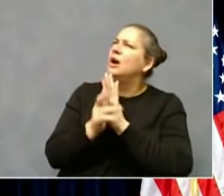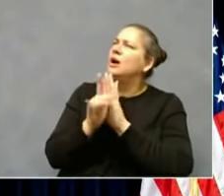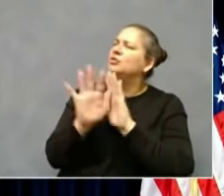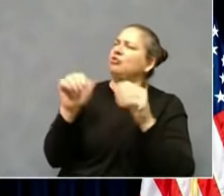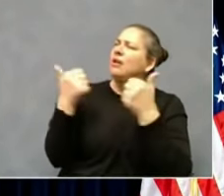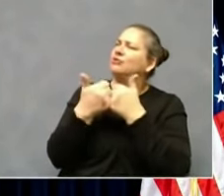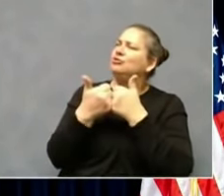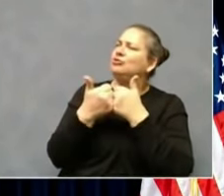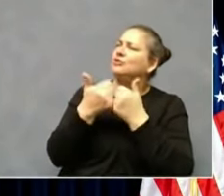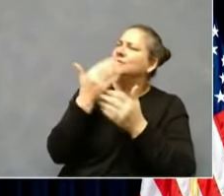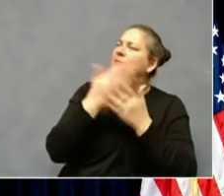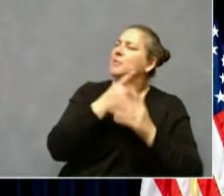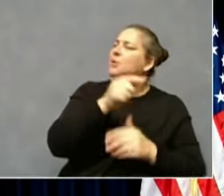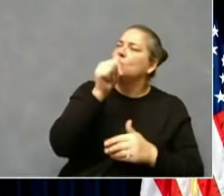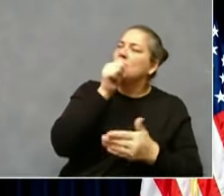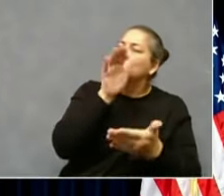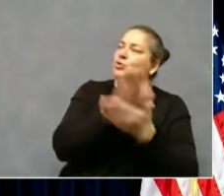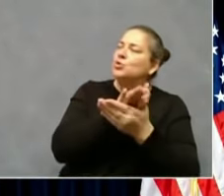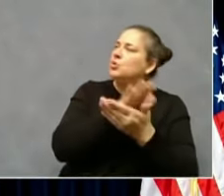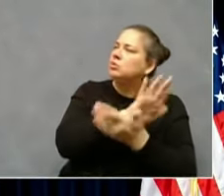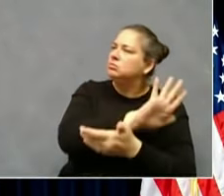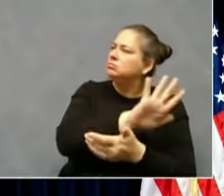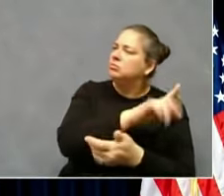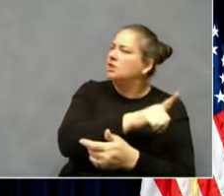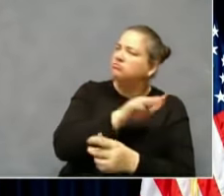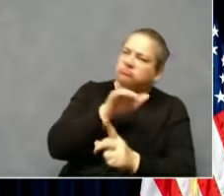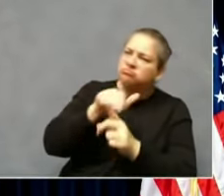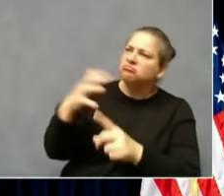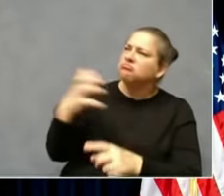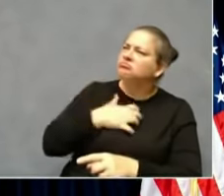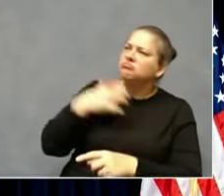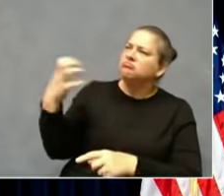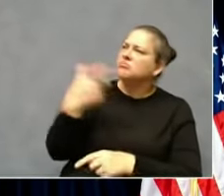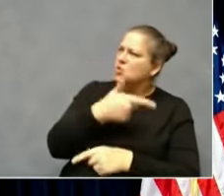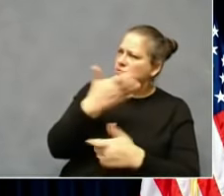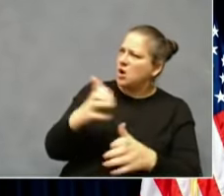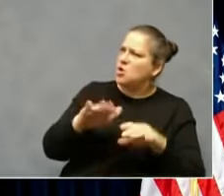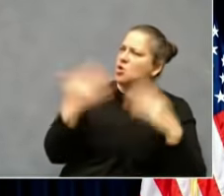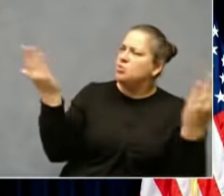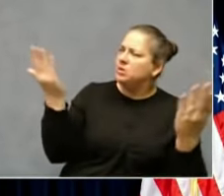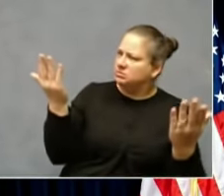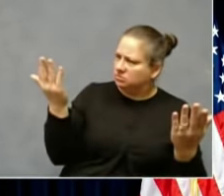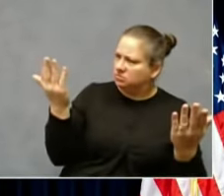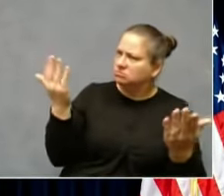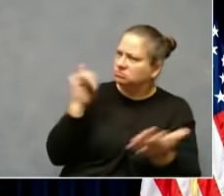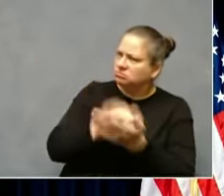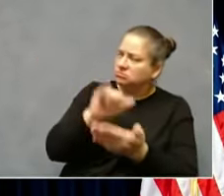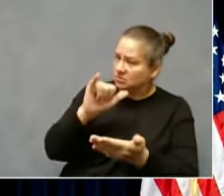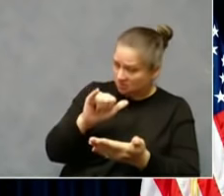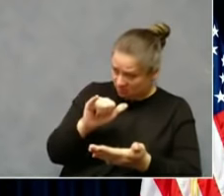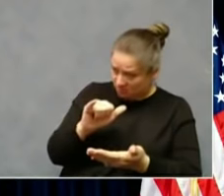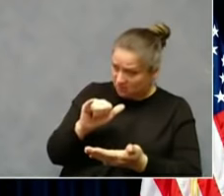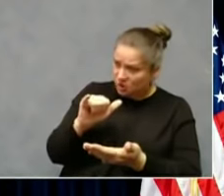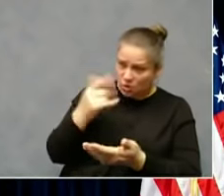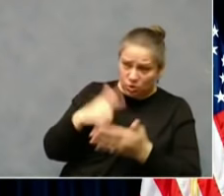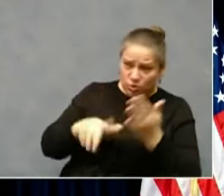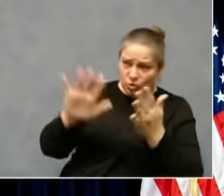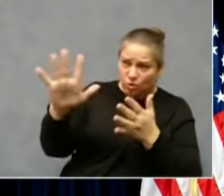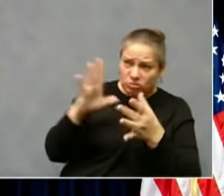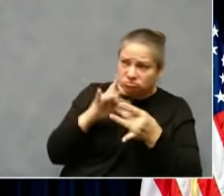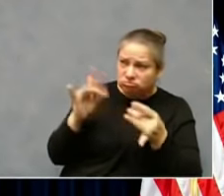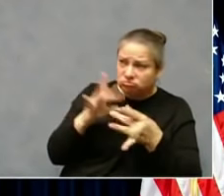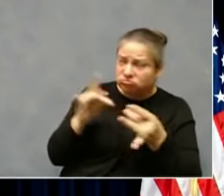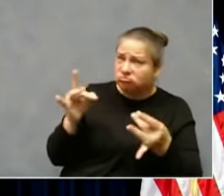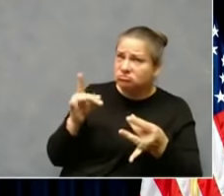to remain open in defiance of your order? And are there any disciplinary measures that the state could